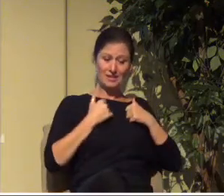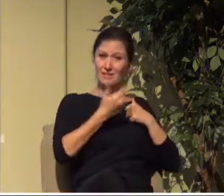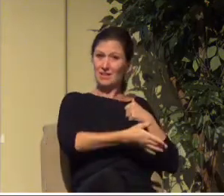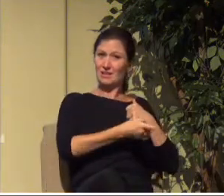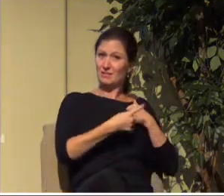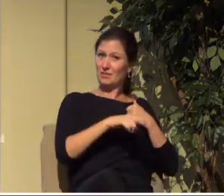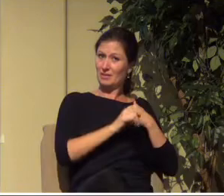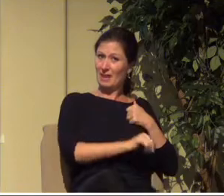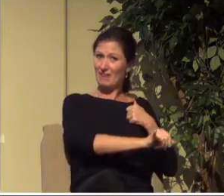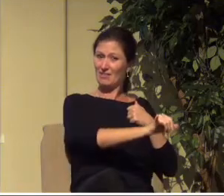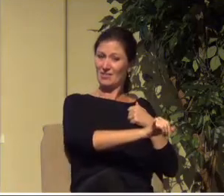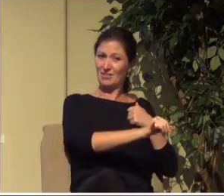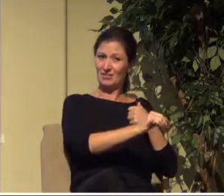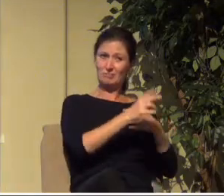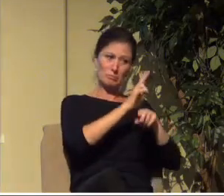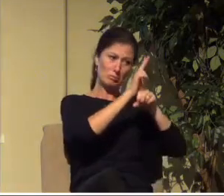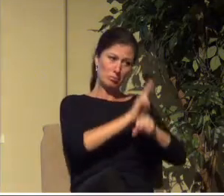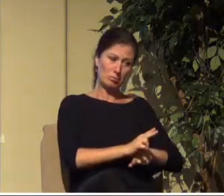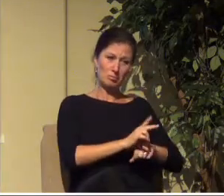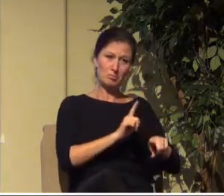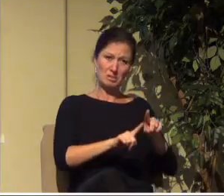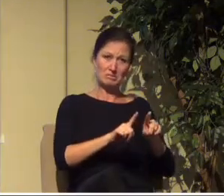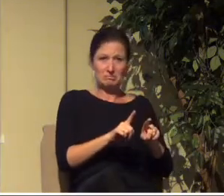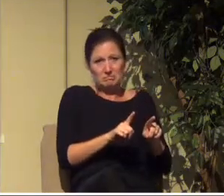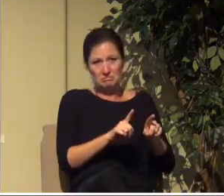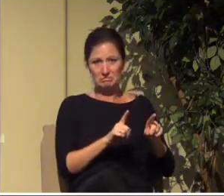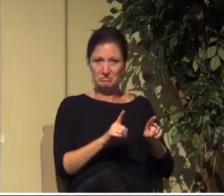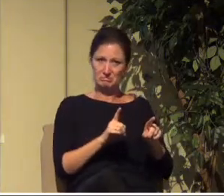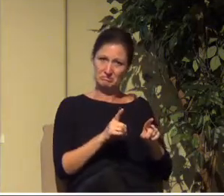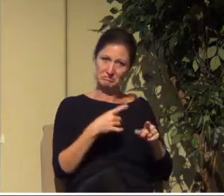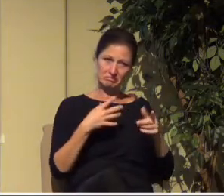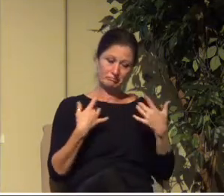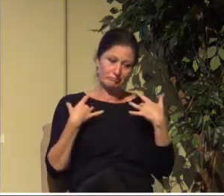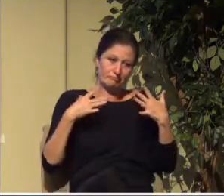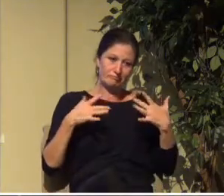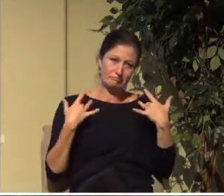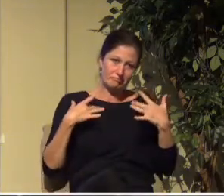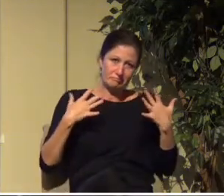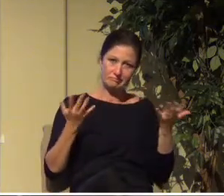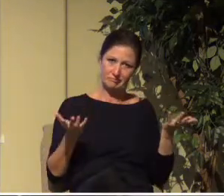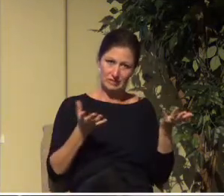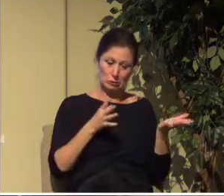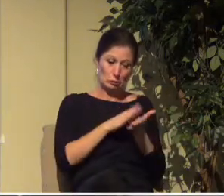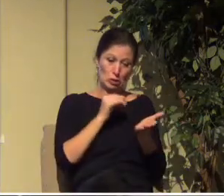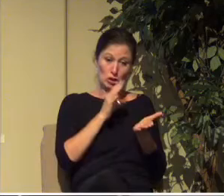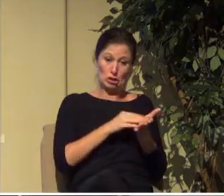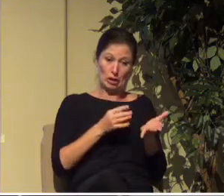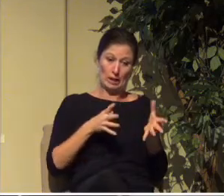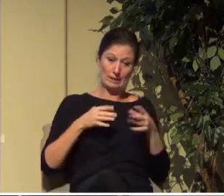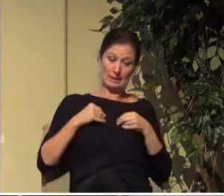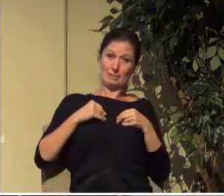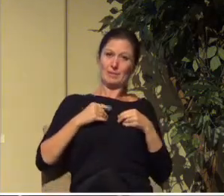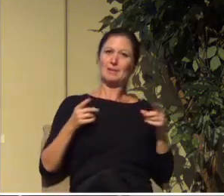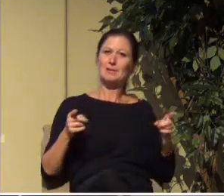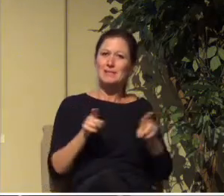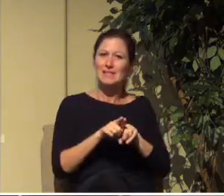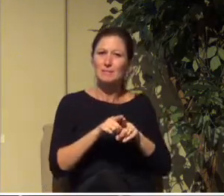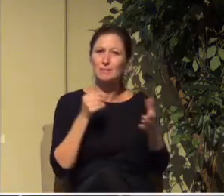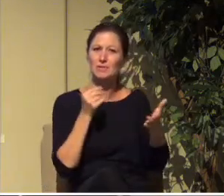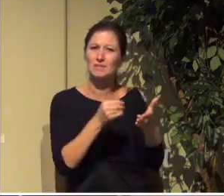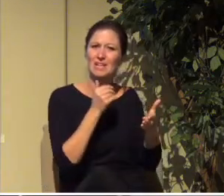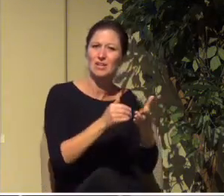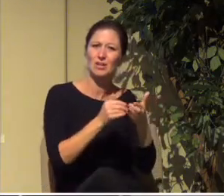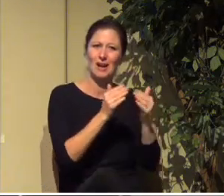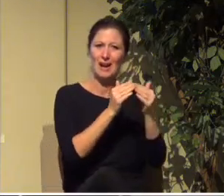and you kind of get used to it after a while and it's like well okay you just learn to put up with it kind of like when you live in a home near a train track